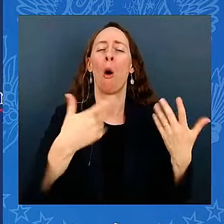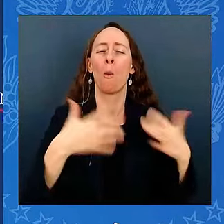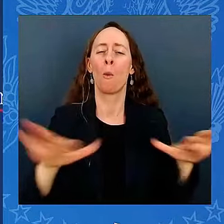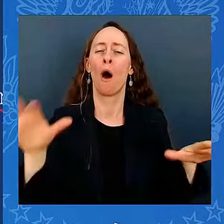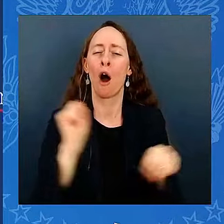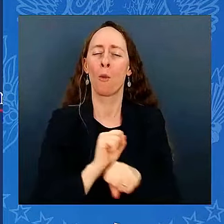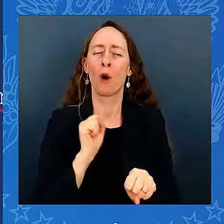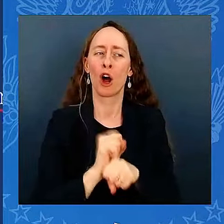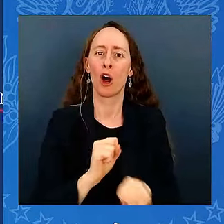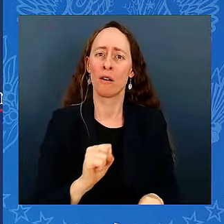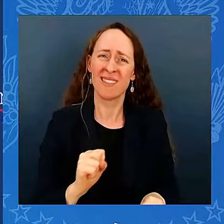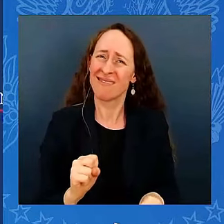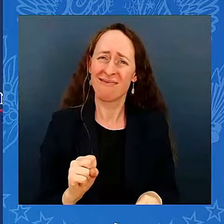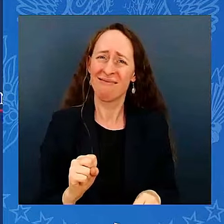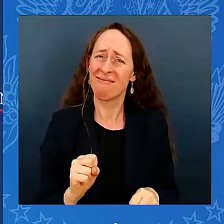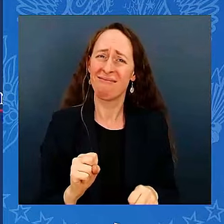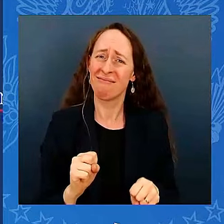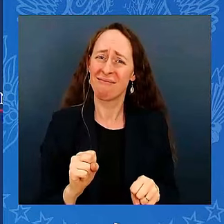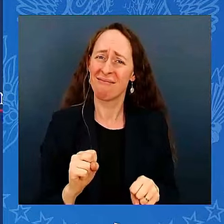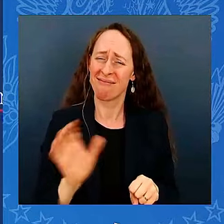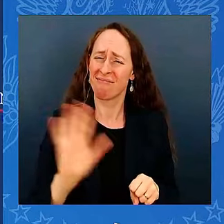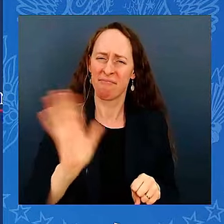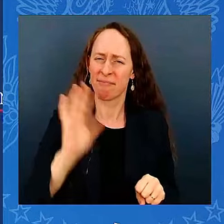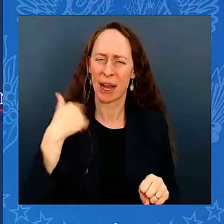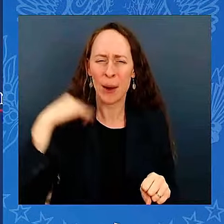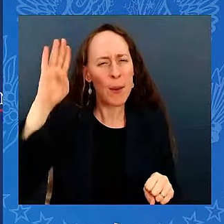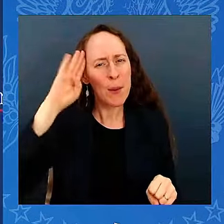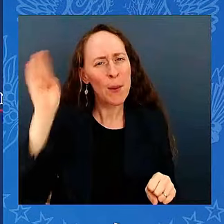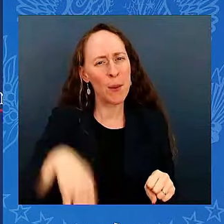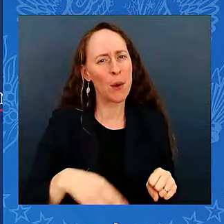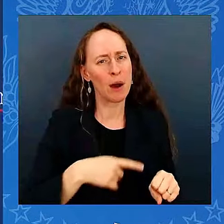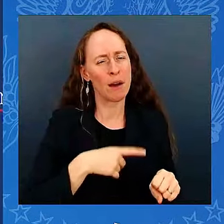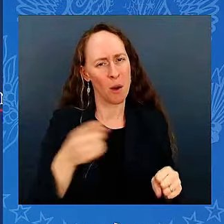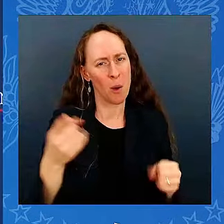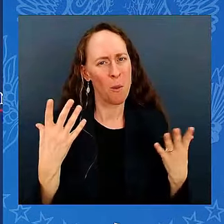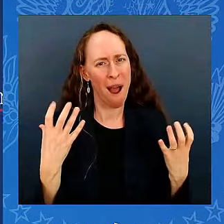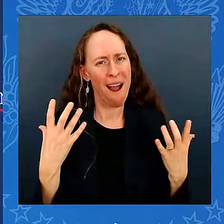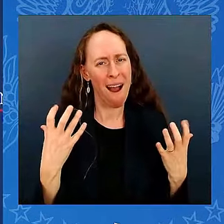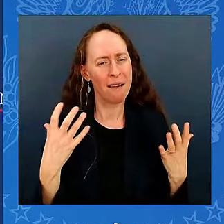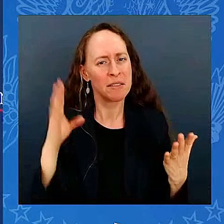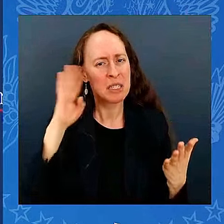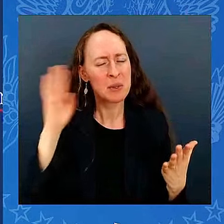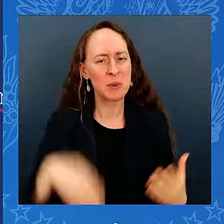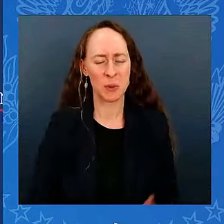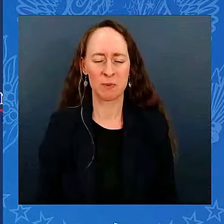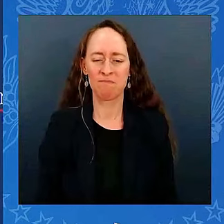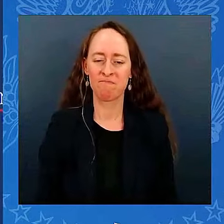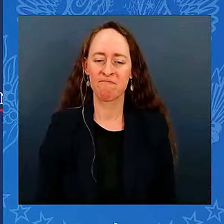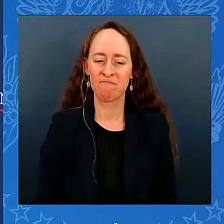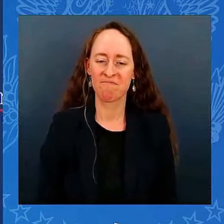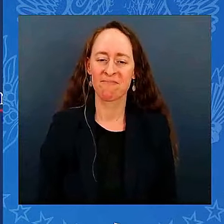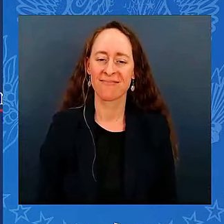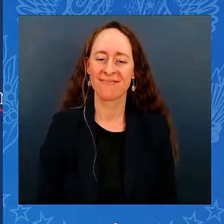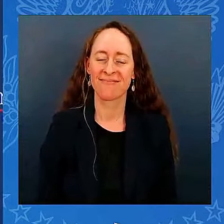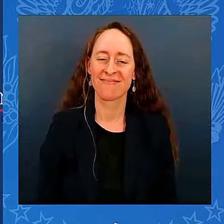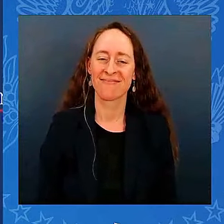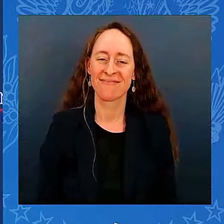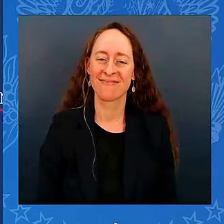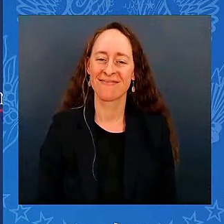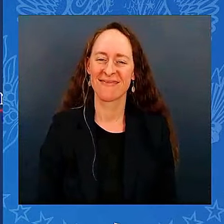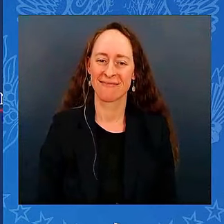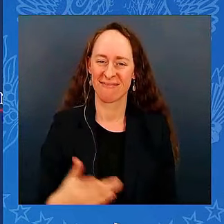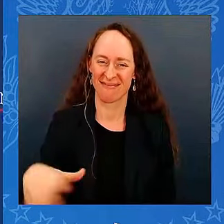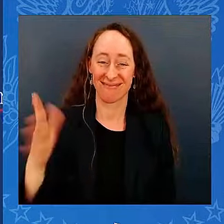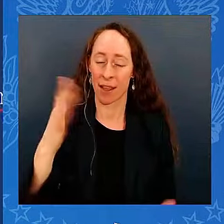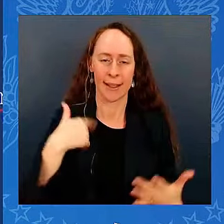Watch, watch, watch. And speaking of watches, on my watch, we reversed the loss. We actually increased the